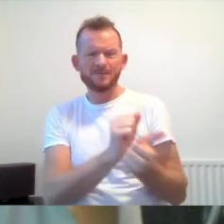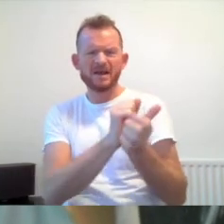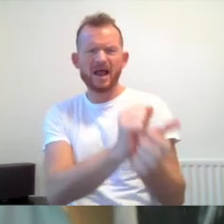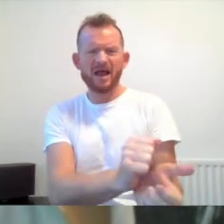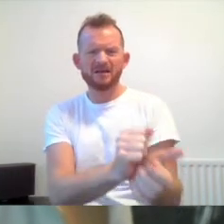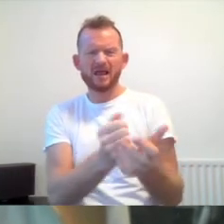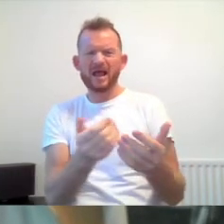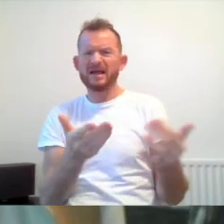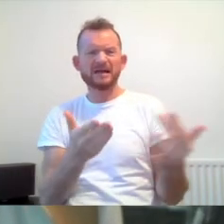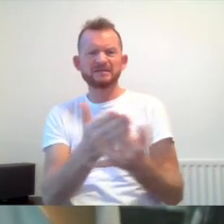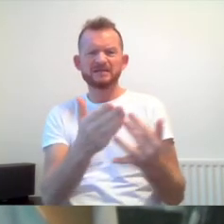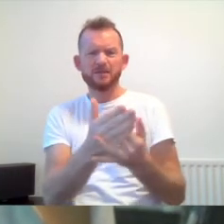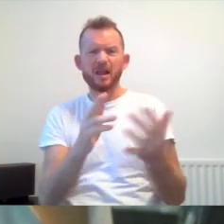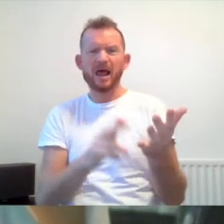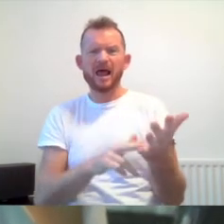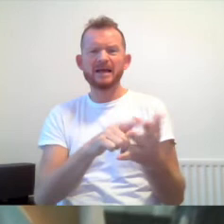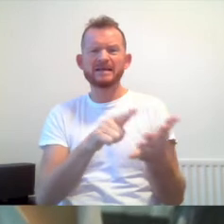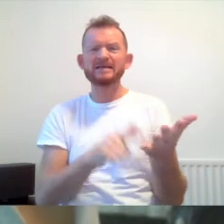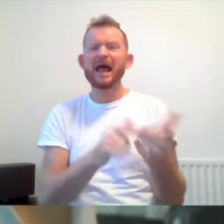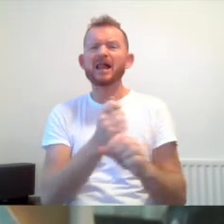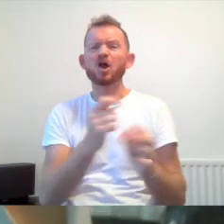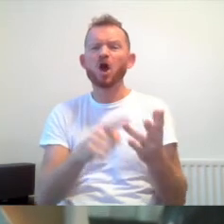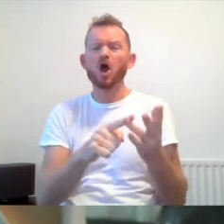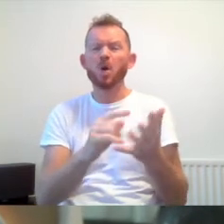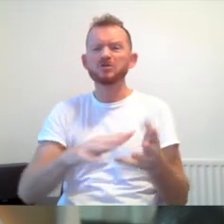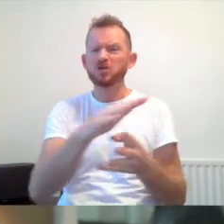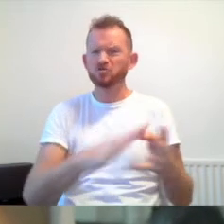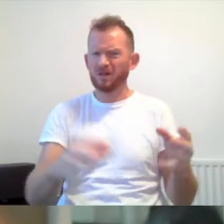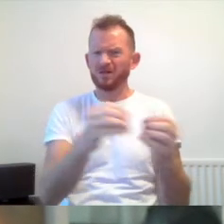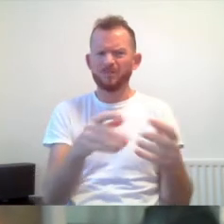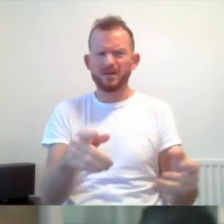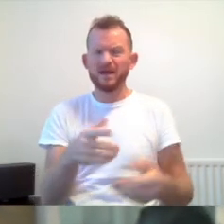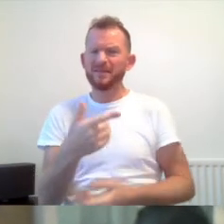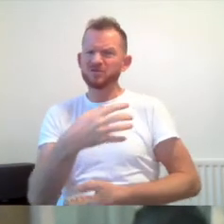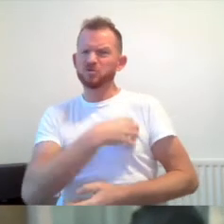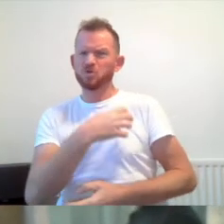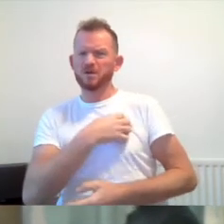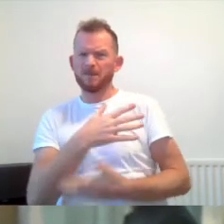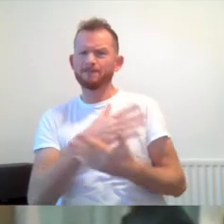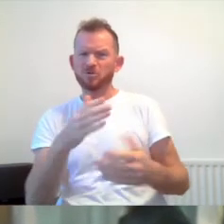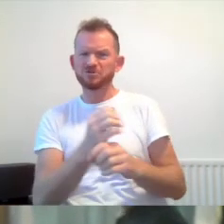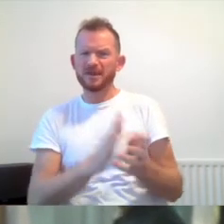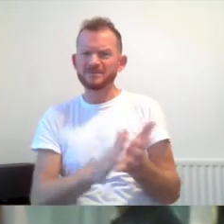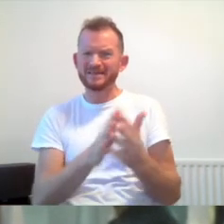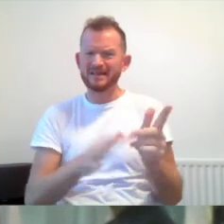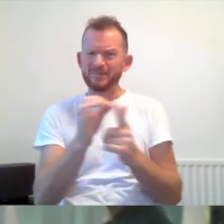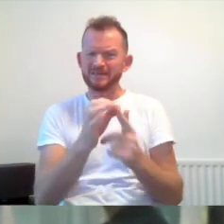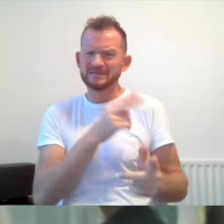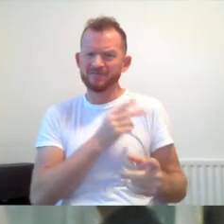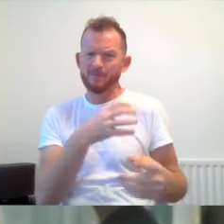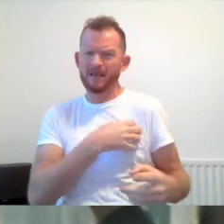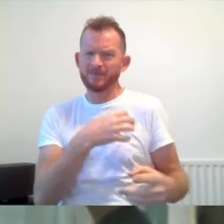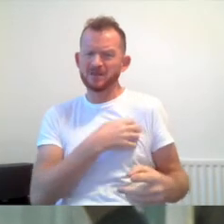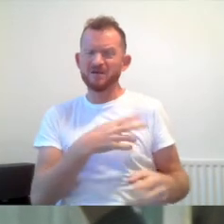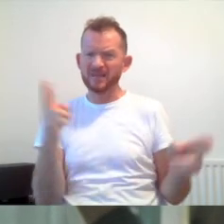Nalgo social club. As this was the union most GMCDP staff were members of, the lack of access